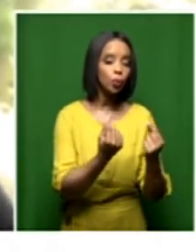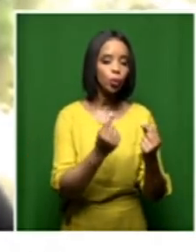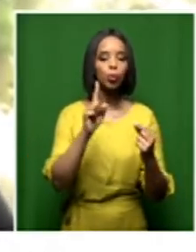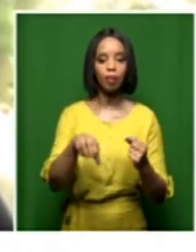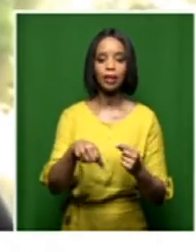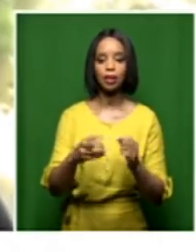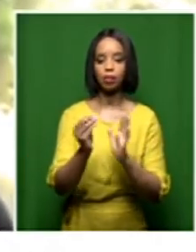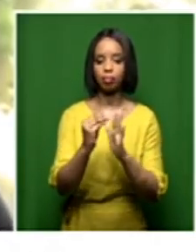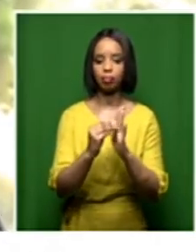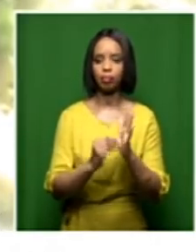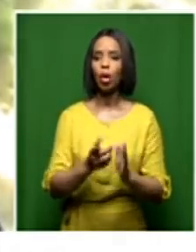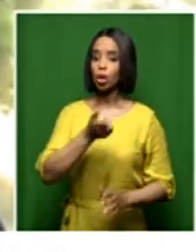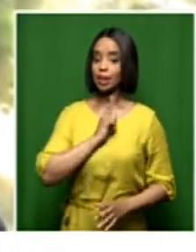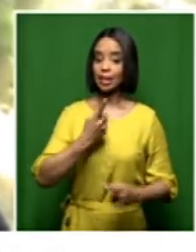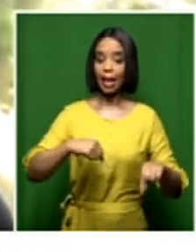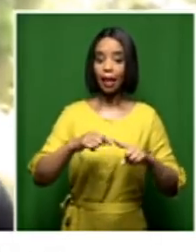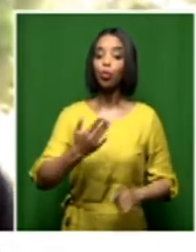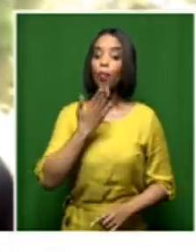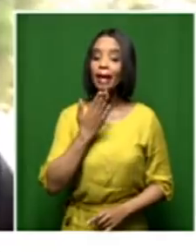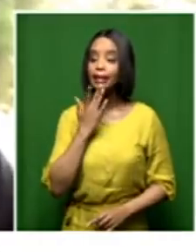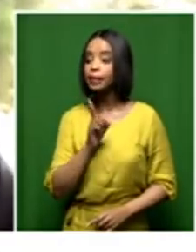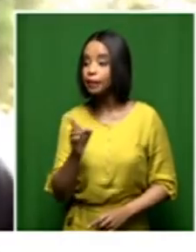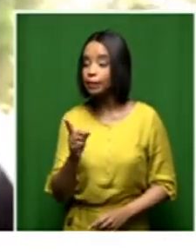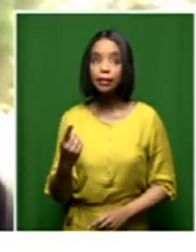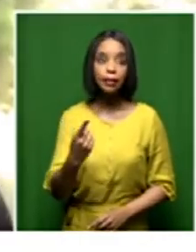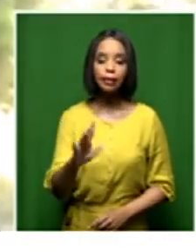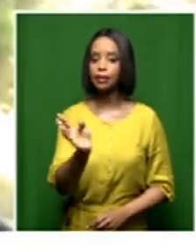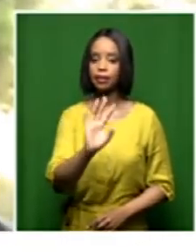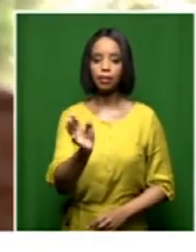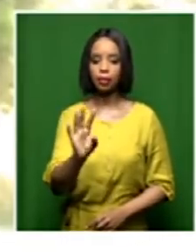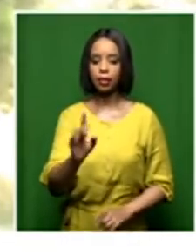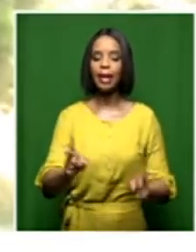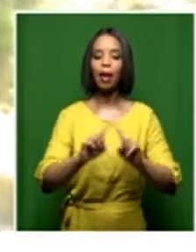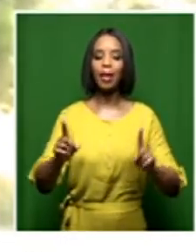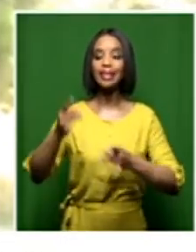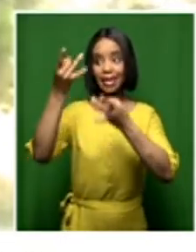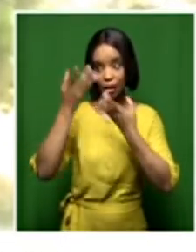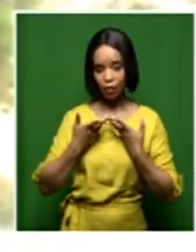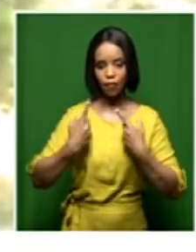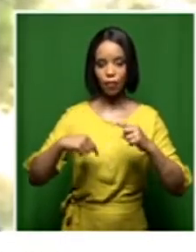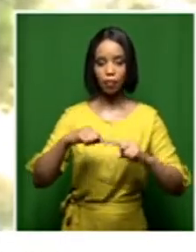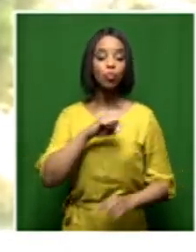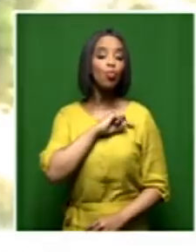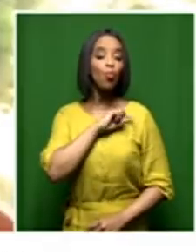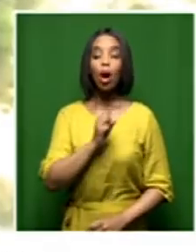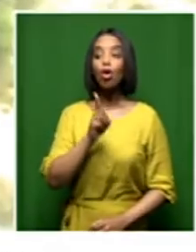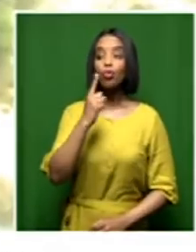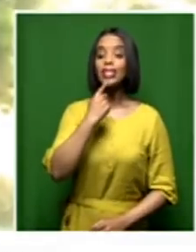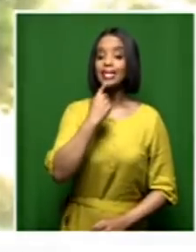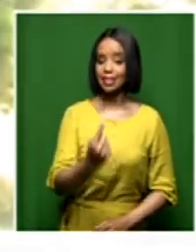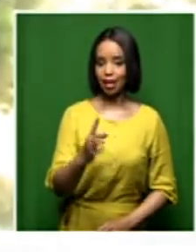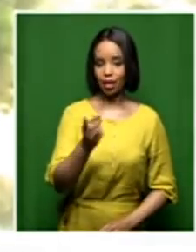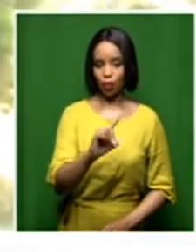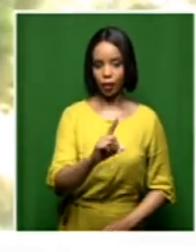names of these individuals. Come to us and tell us, you are saying you are ready to, you are